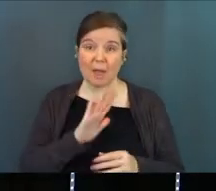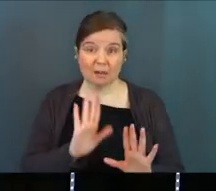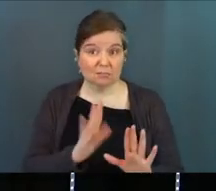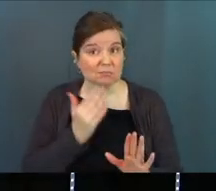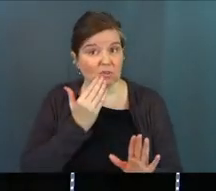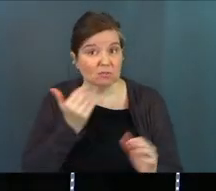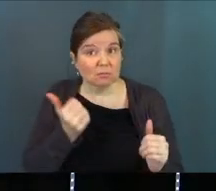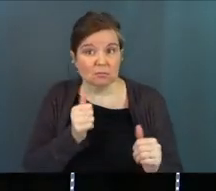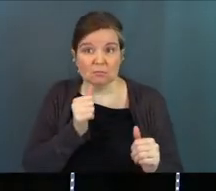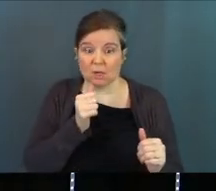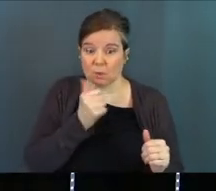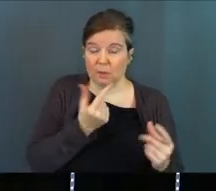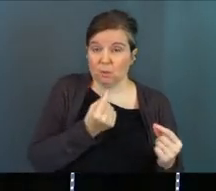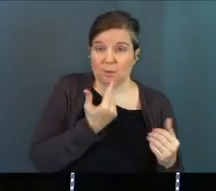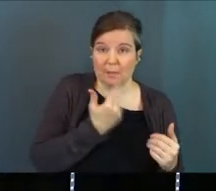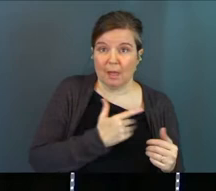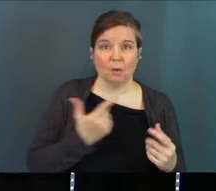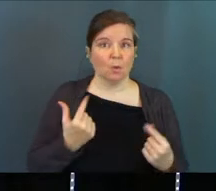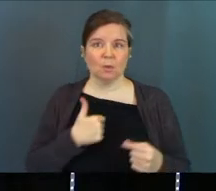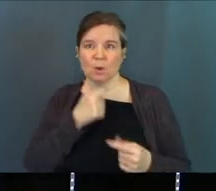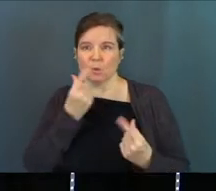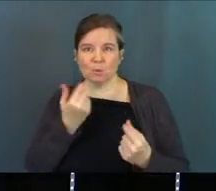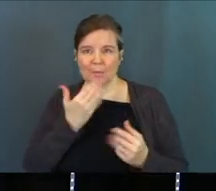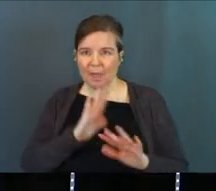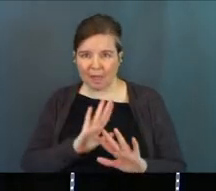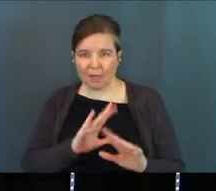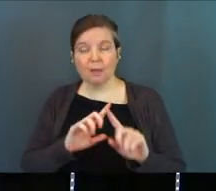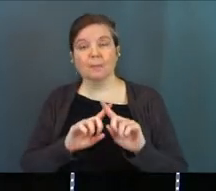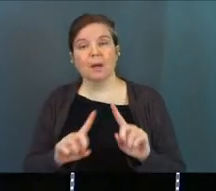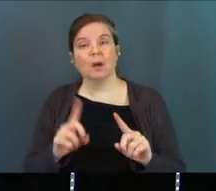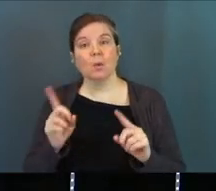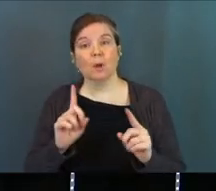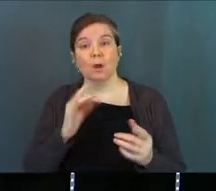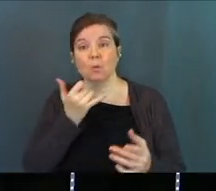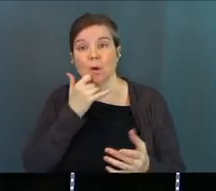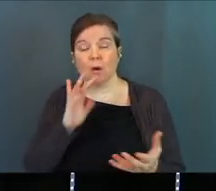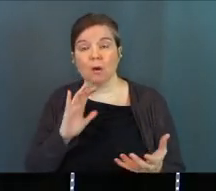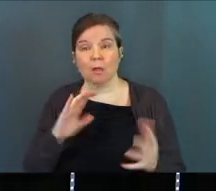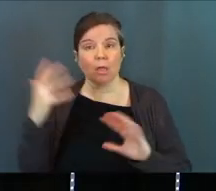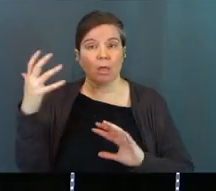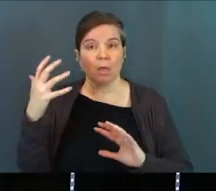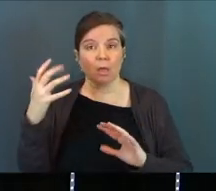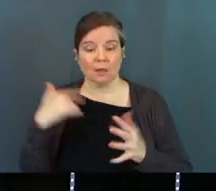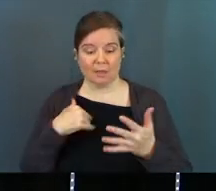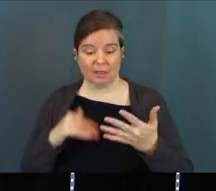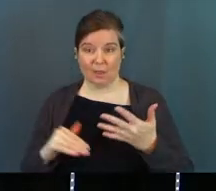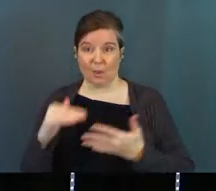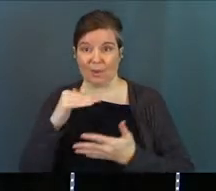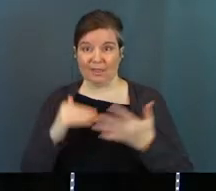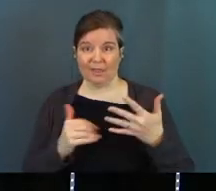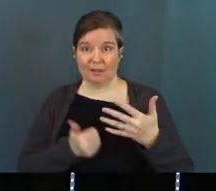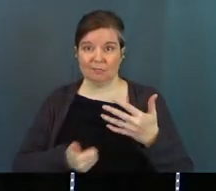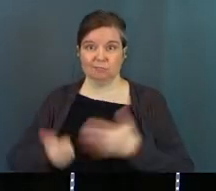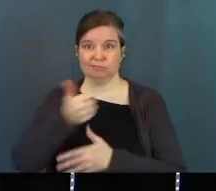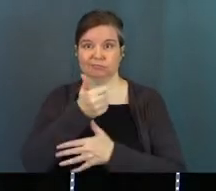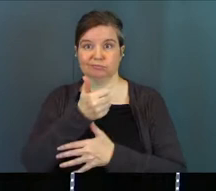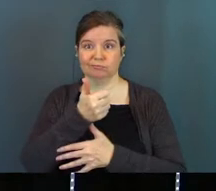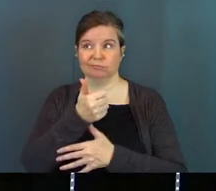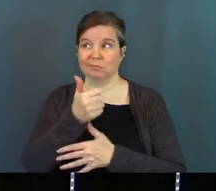things. Again, I don't think Martha was doing anything bad. I don't think we do anything bad when we do that. But where it gets wrong is when we think those things are priority.